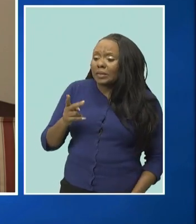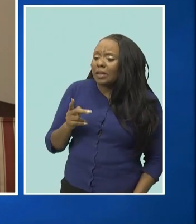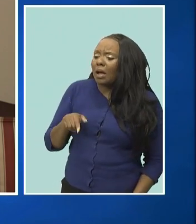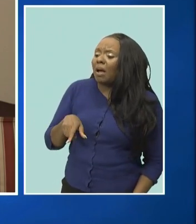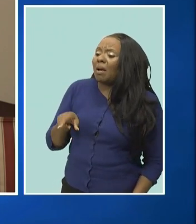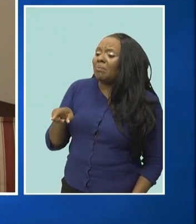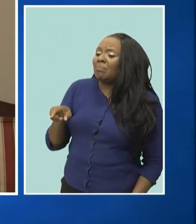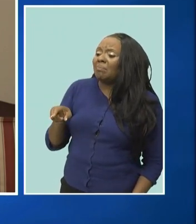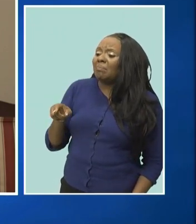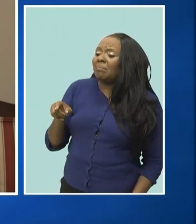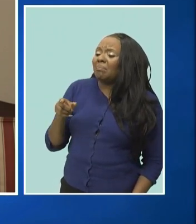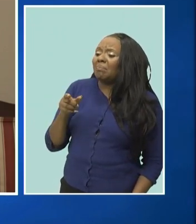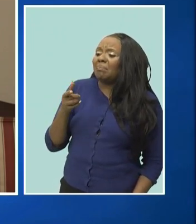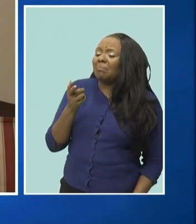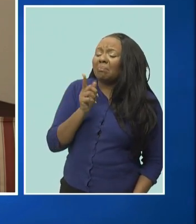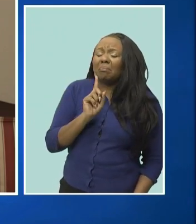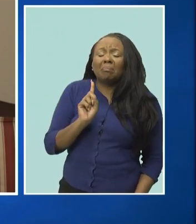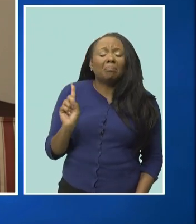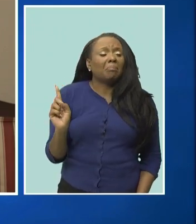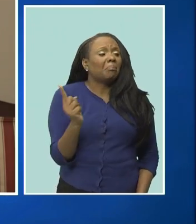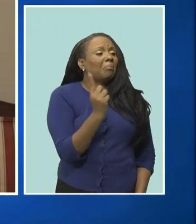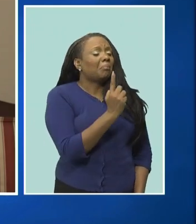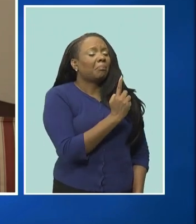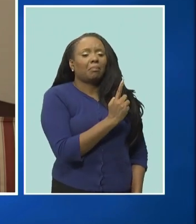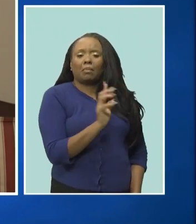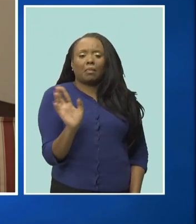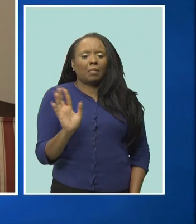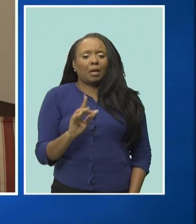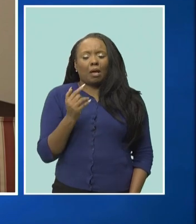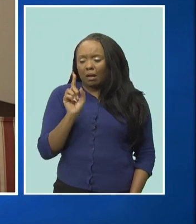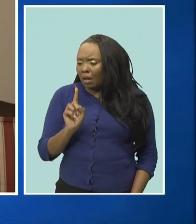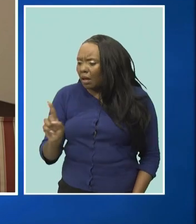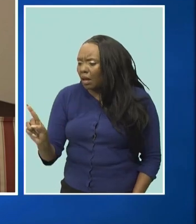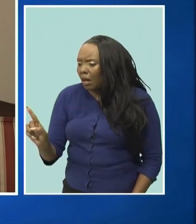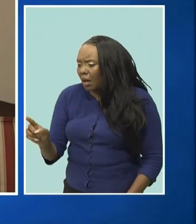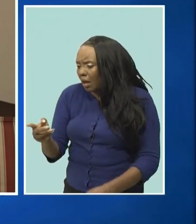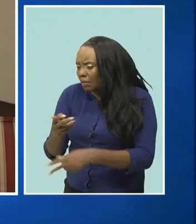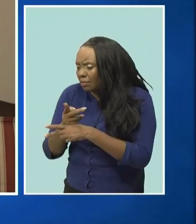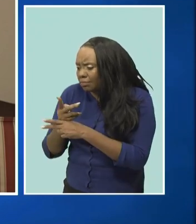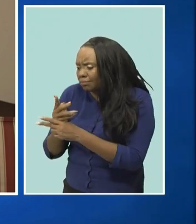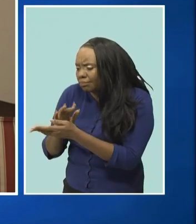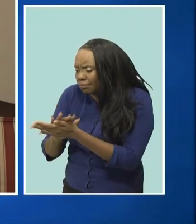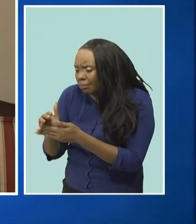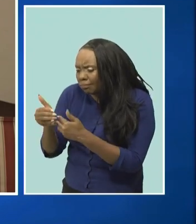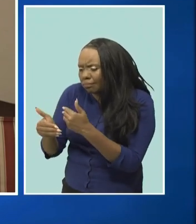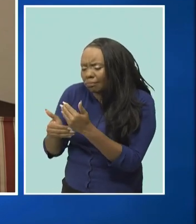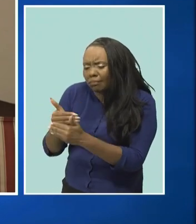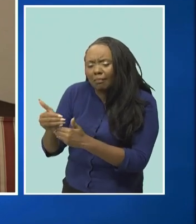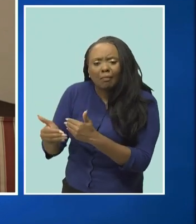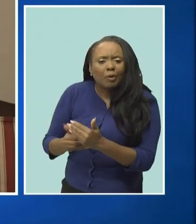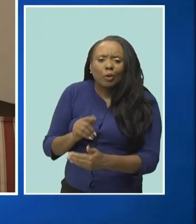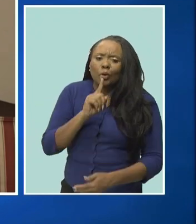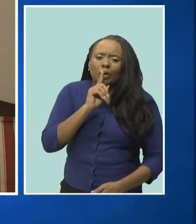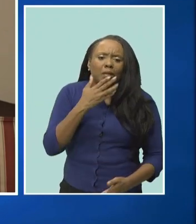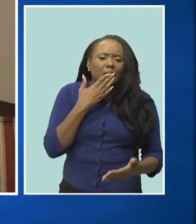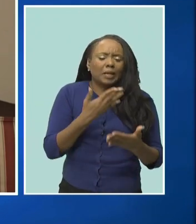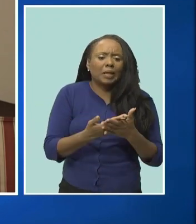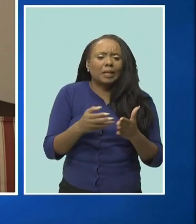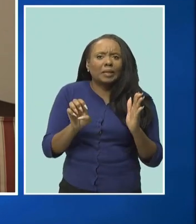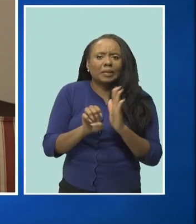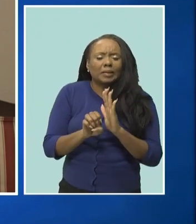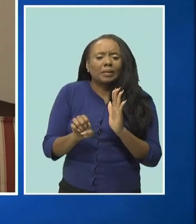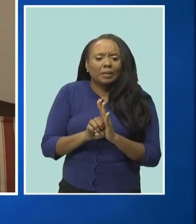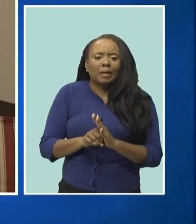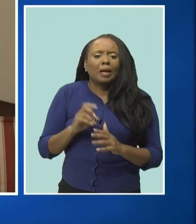pressing ahead and I can think of no greater example of how